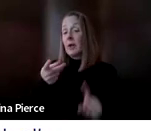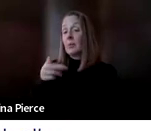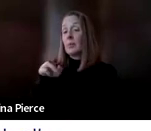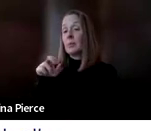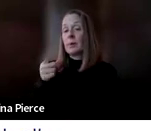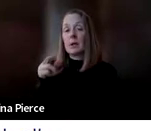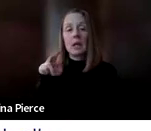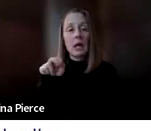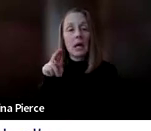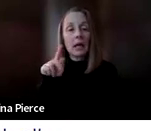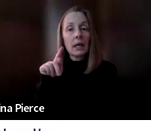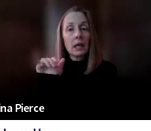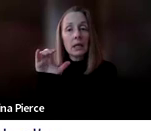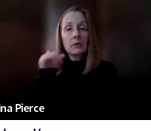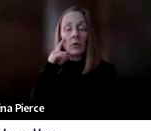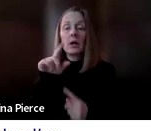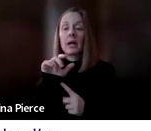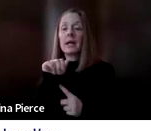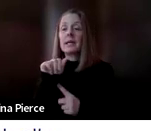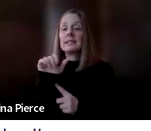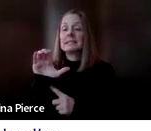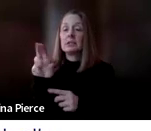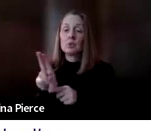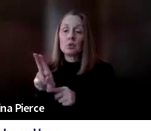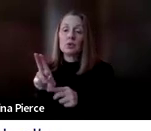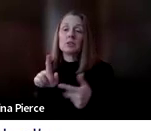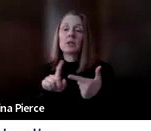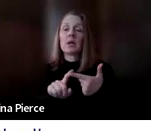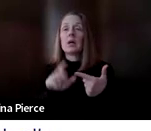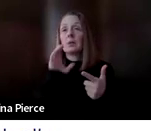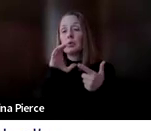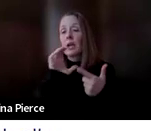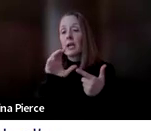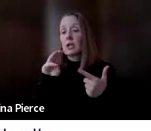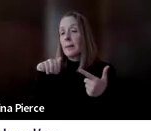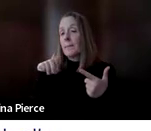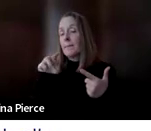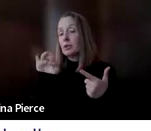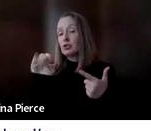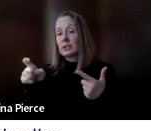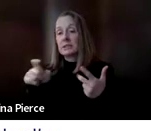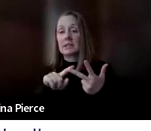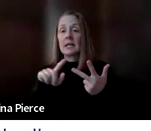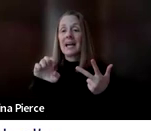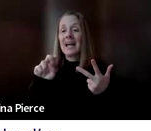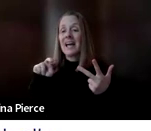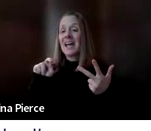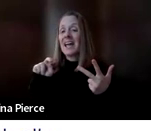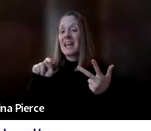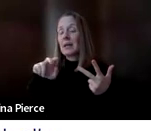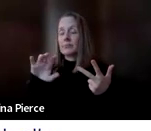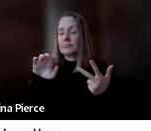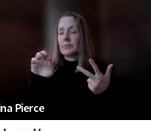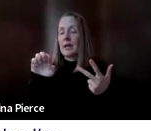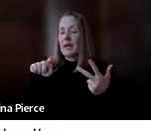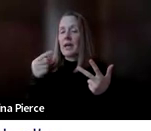AAC users, the communication matrix, we can do ethnographic interviewing, which really gets at